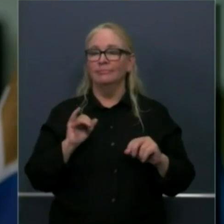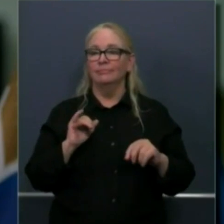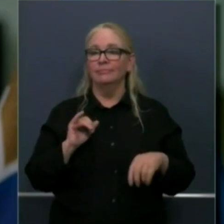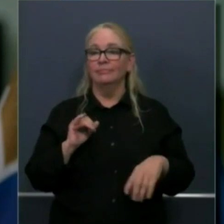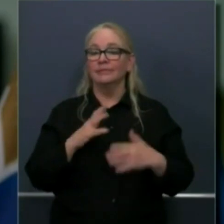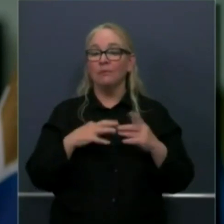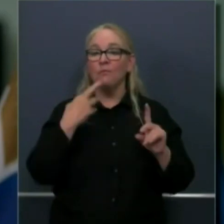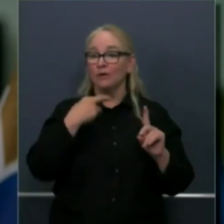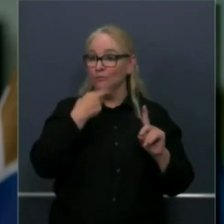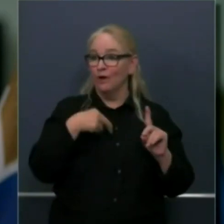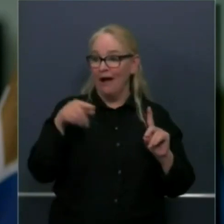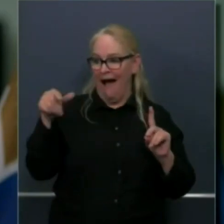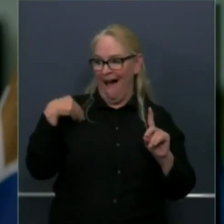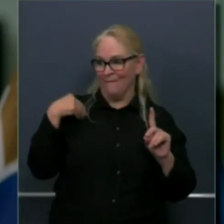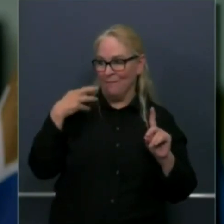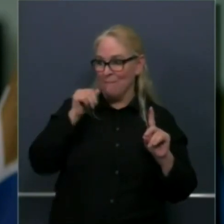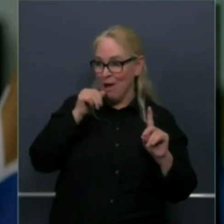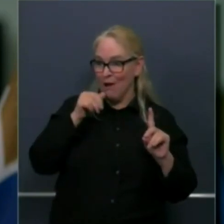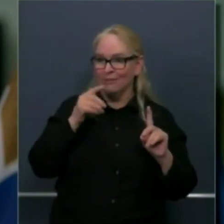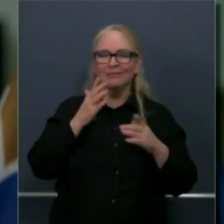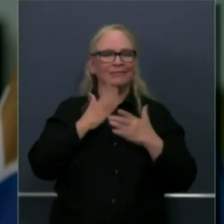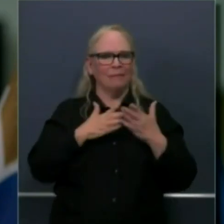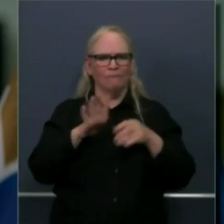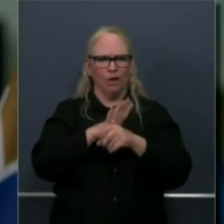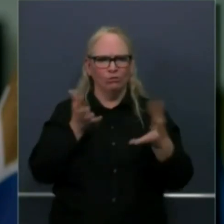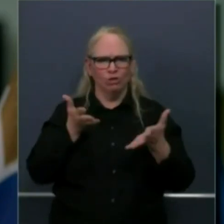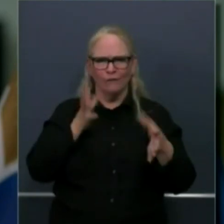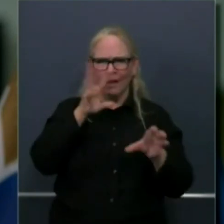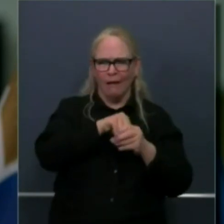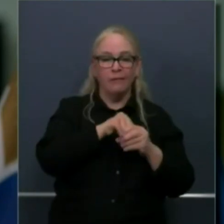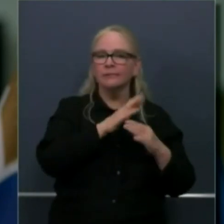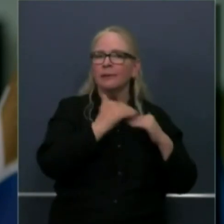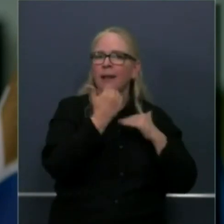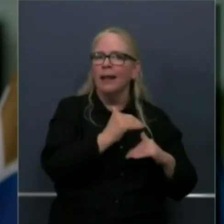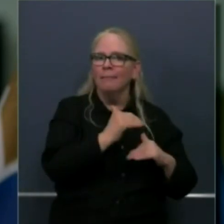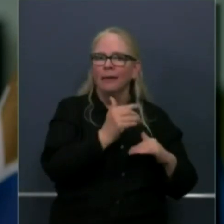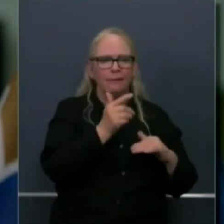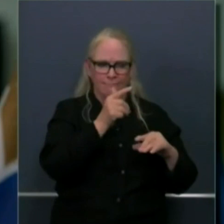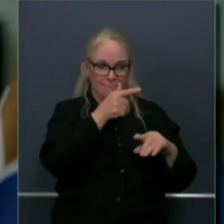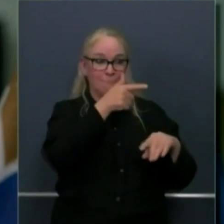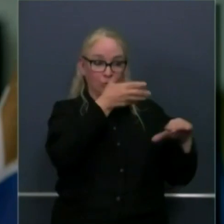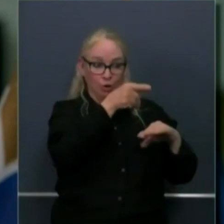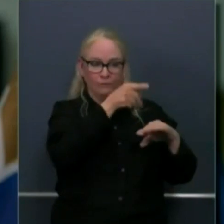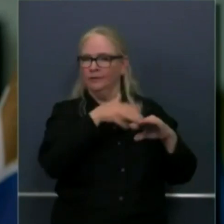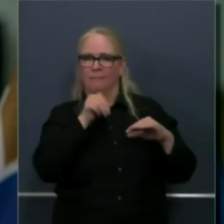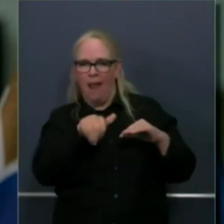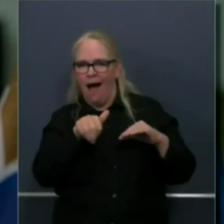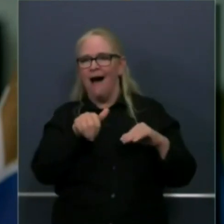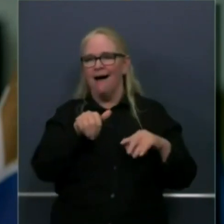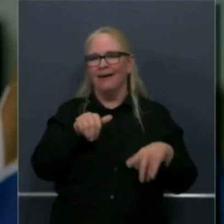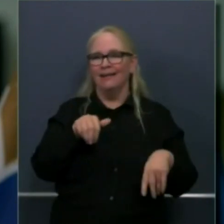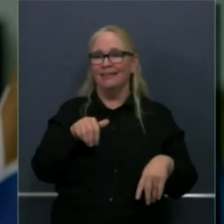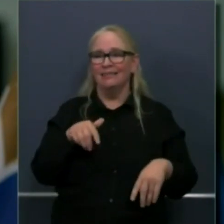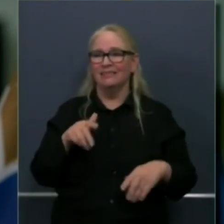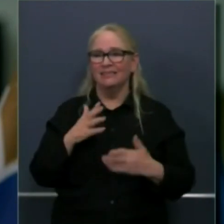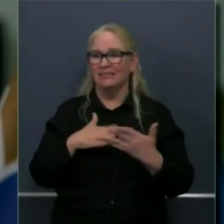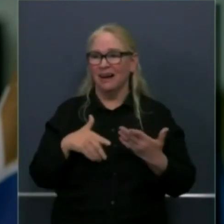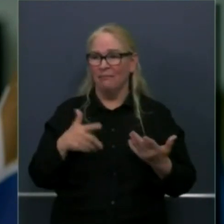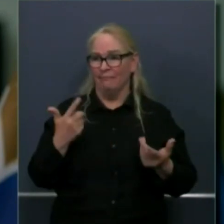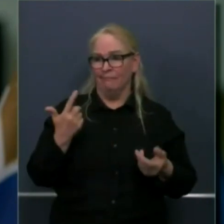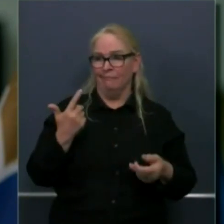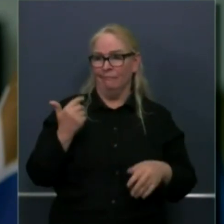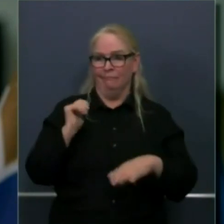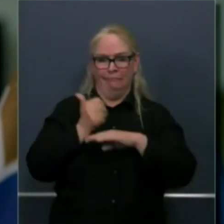limited service. There are conditions related to fixed furnishings